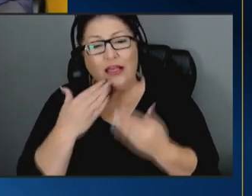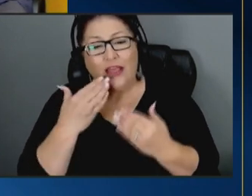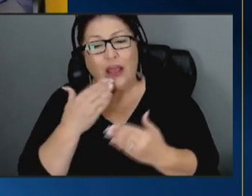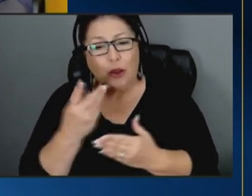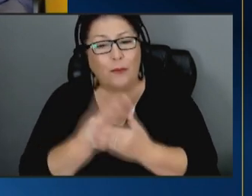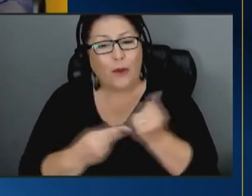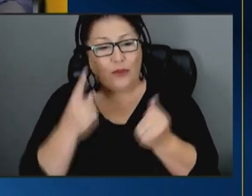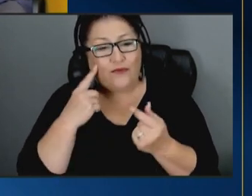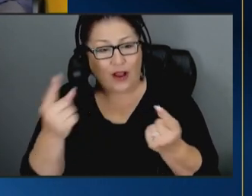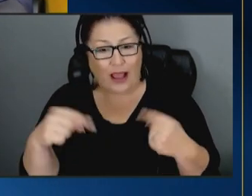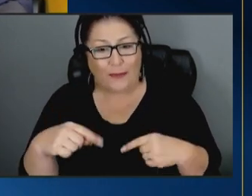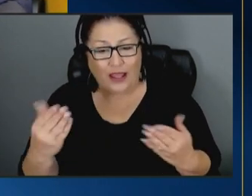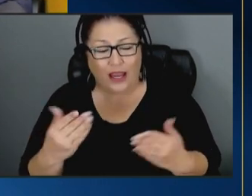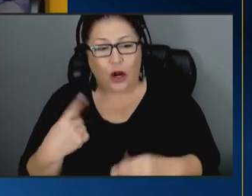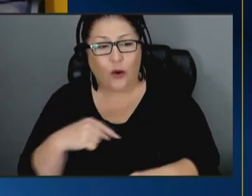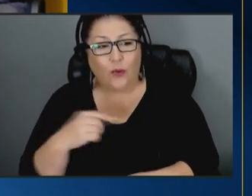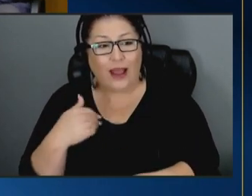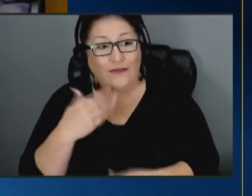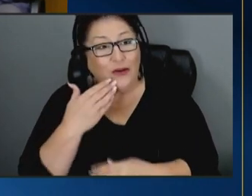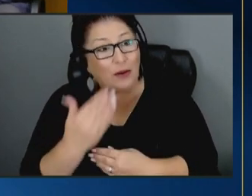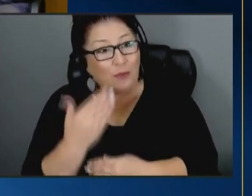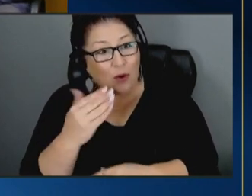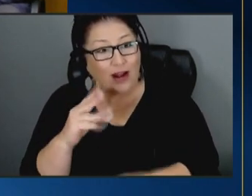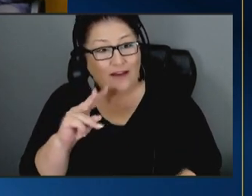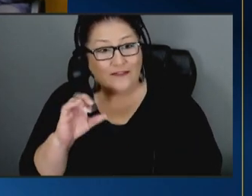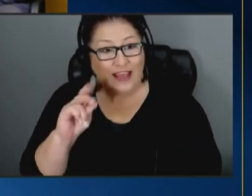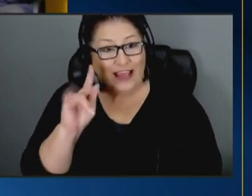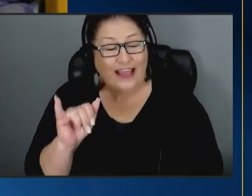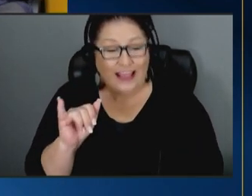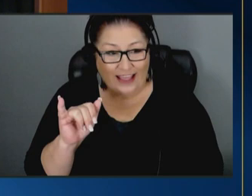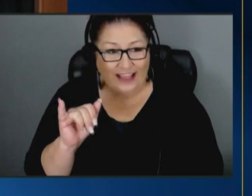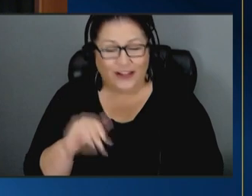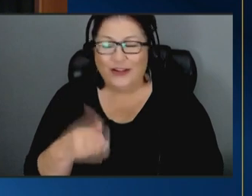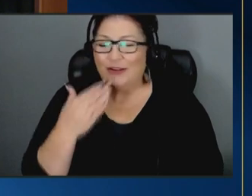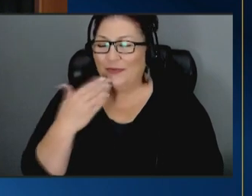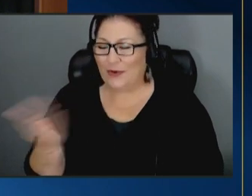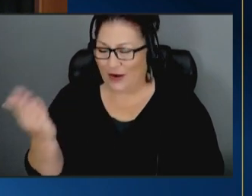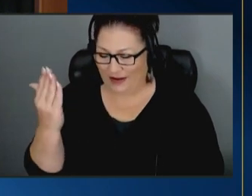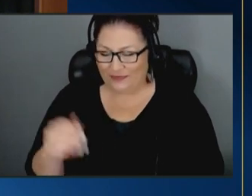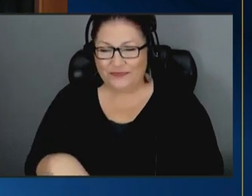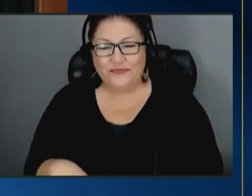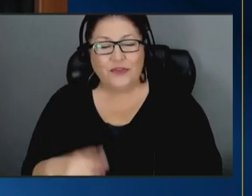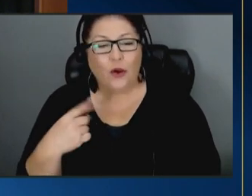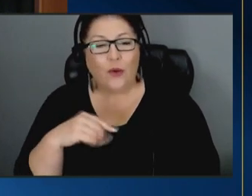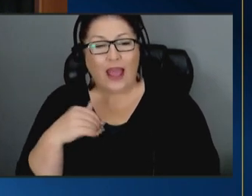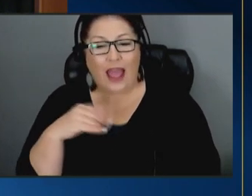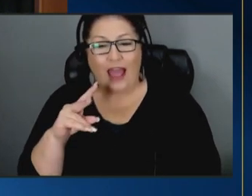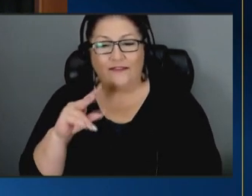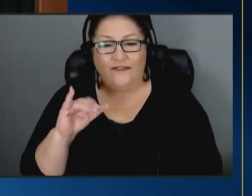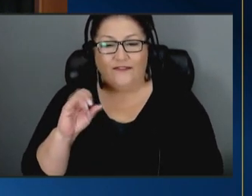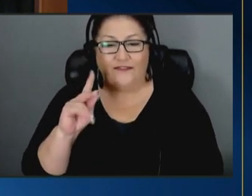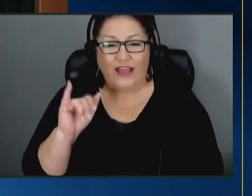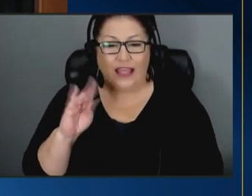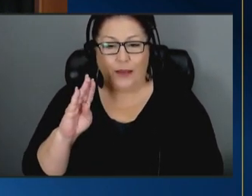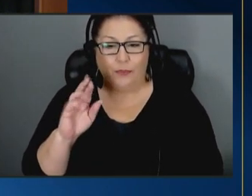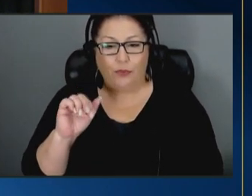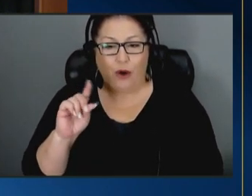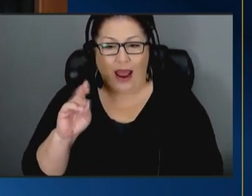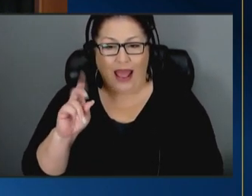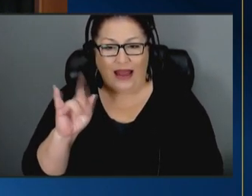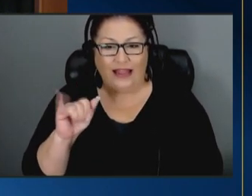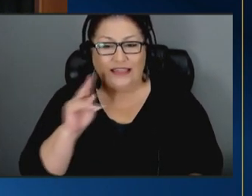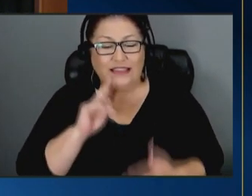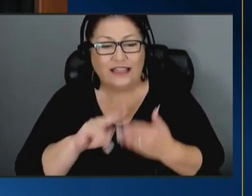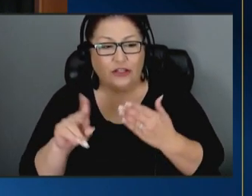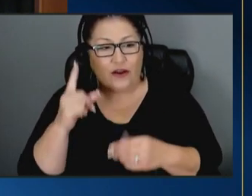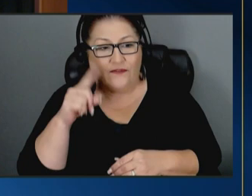here and we have good morning vicky good morning we have vicky bradley who is the secretary for public